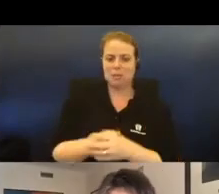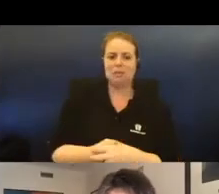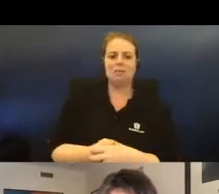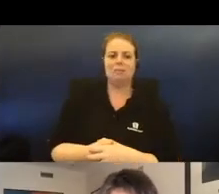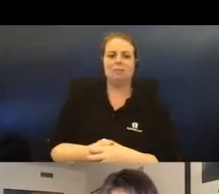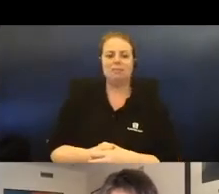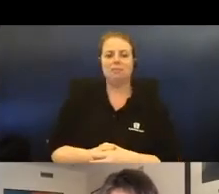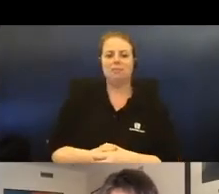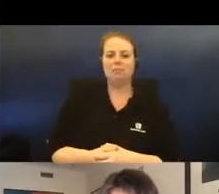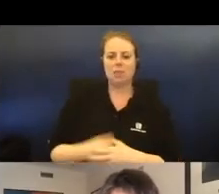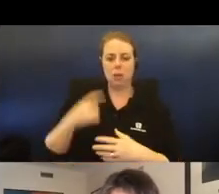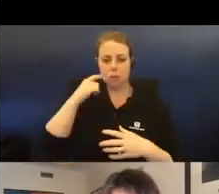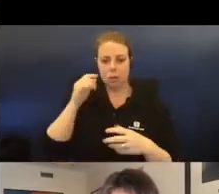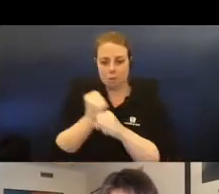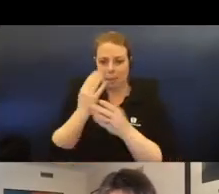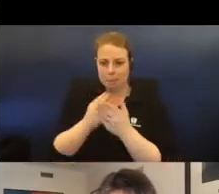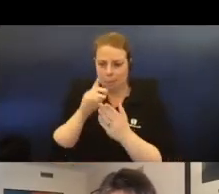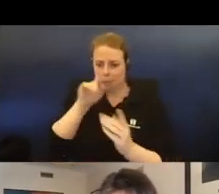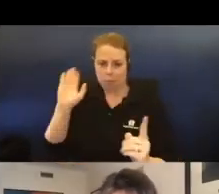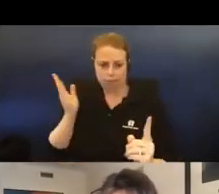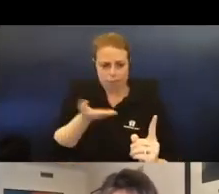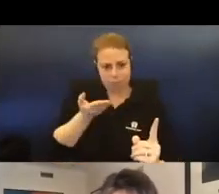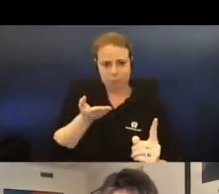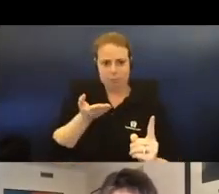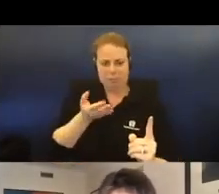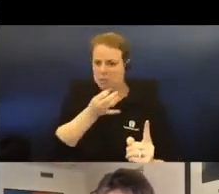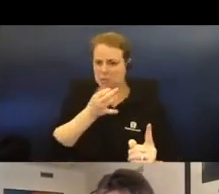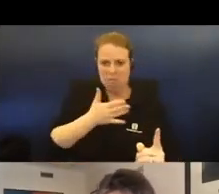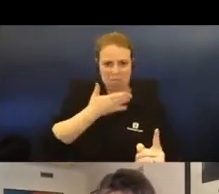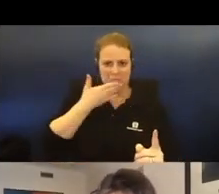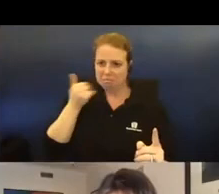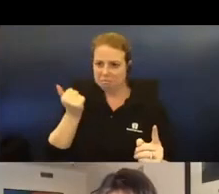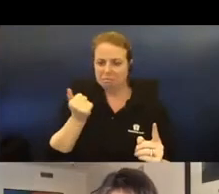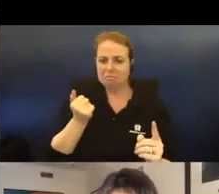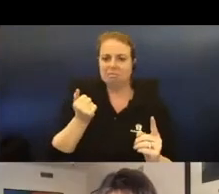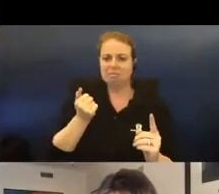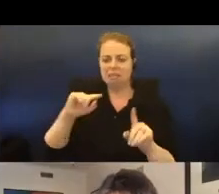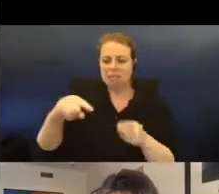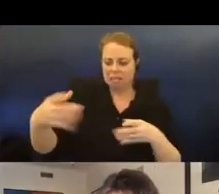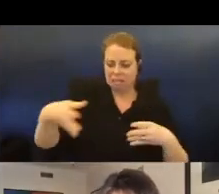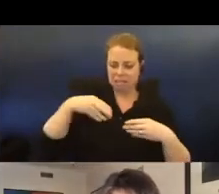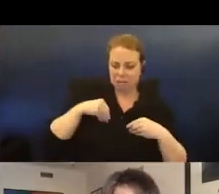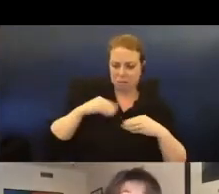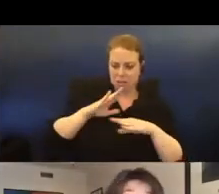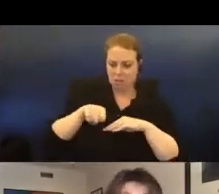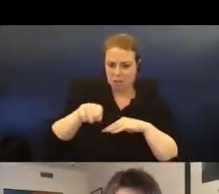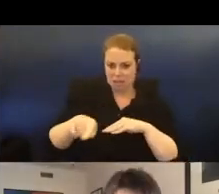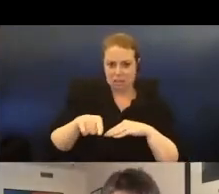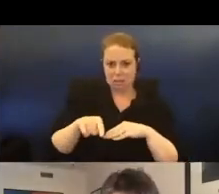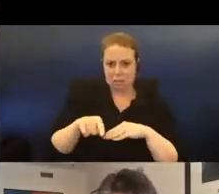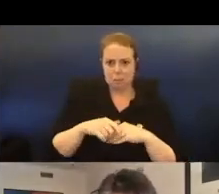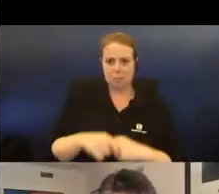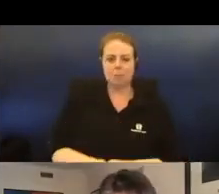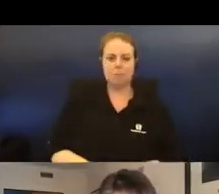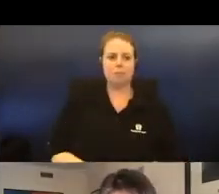designed to draw attention to both the unpleasant novelty and unchallenged acceptance of these structures. They're paradoxically light